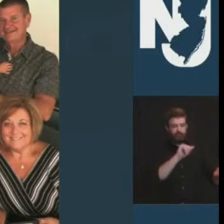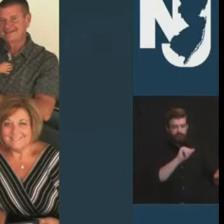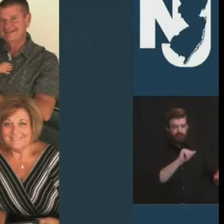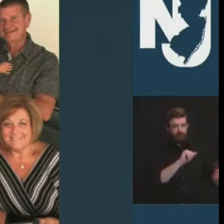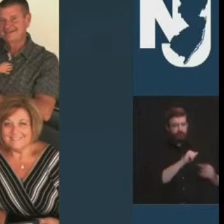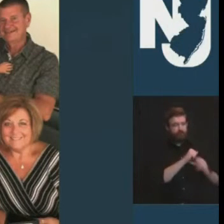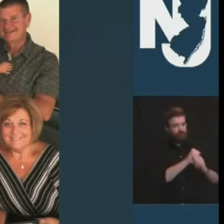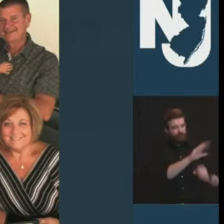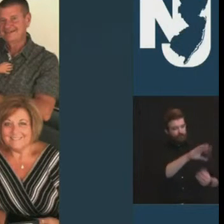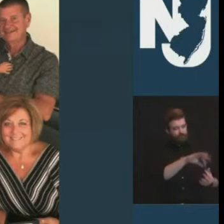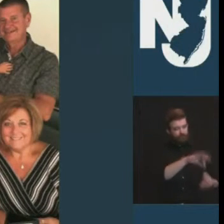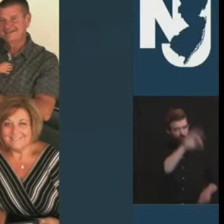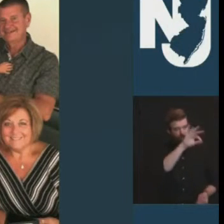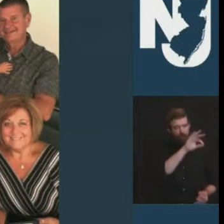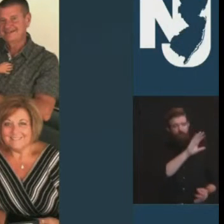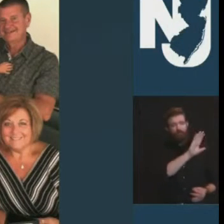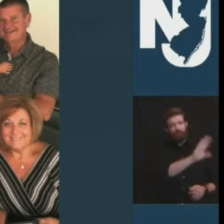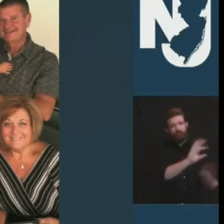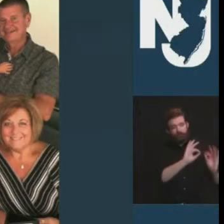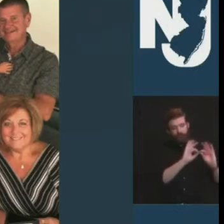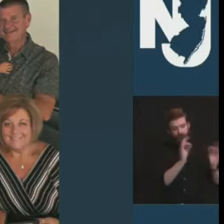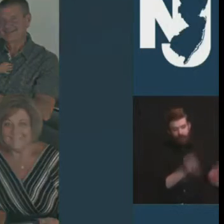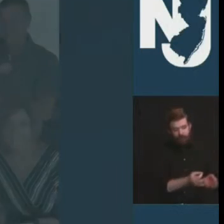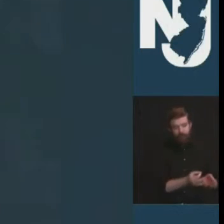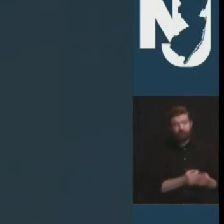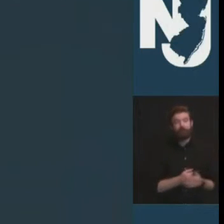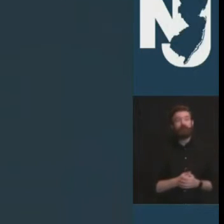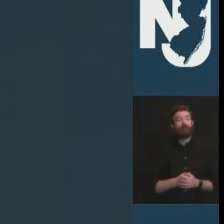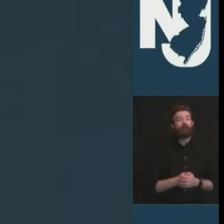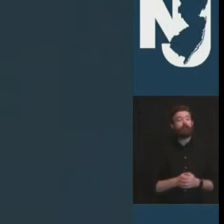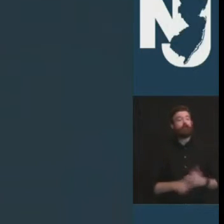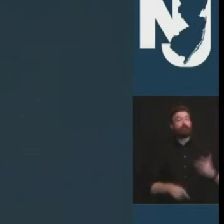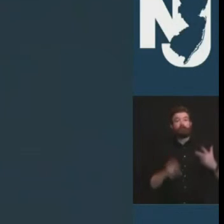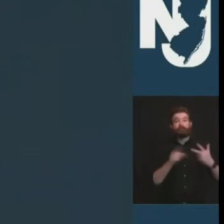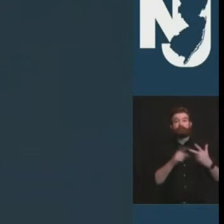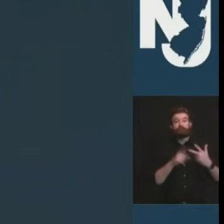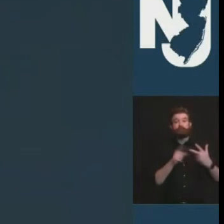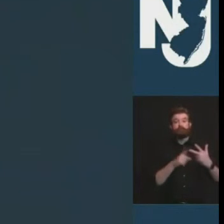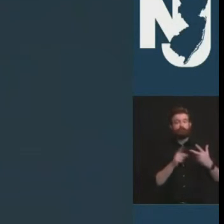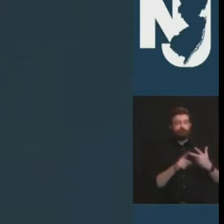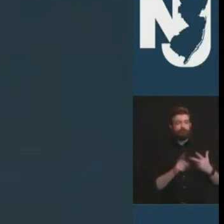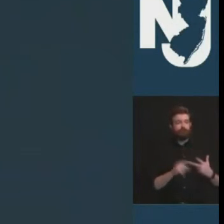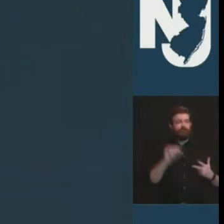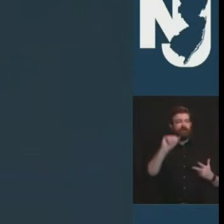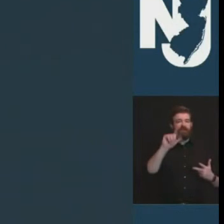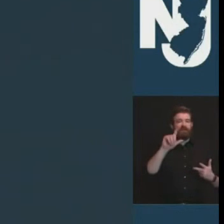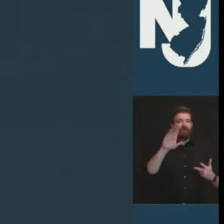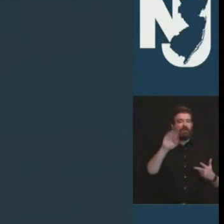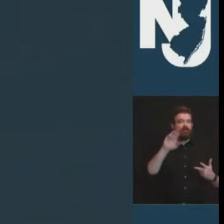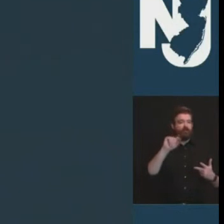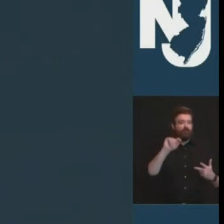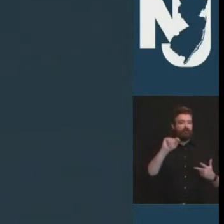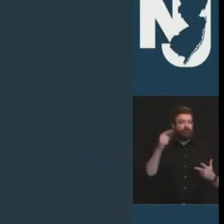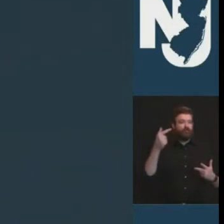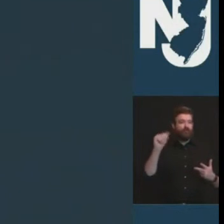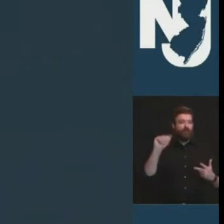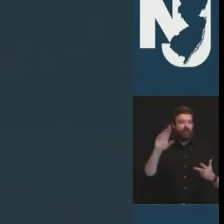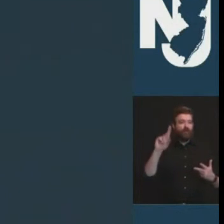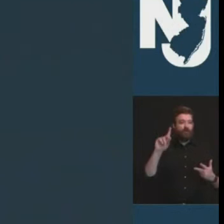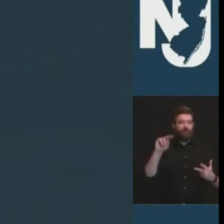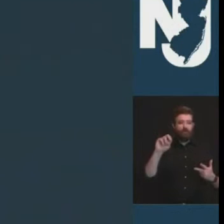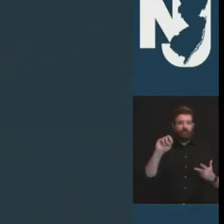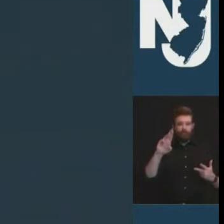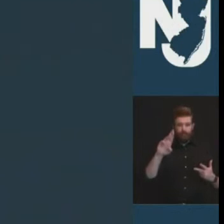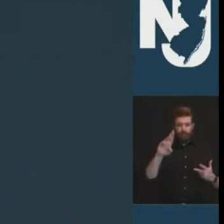and your family and finally today we remember albert gardner who called belleville home for the past 17 years